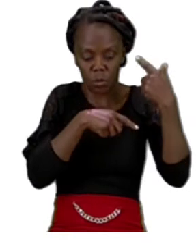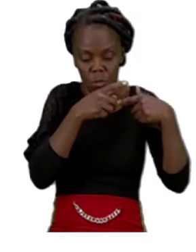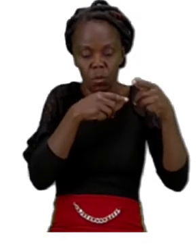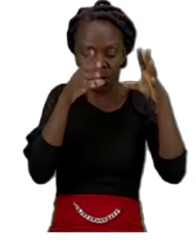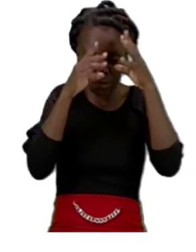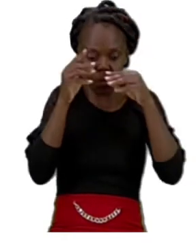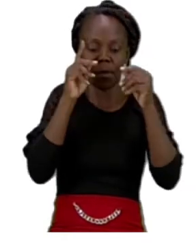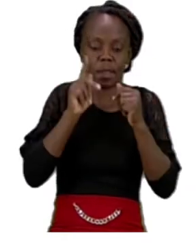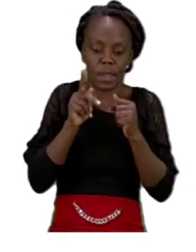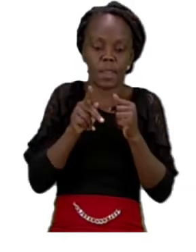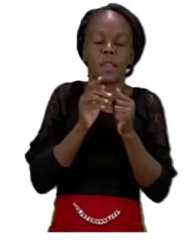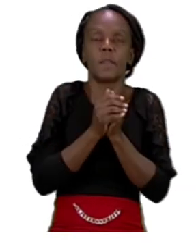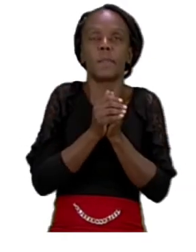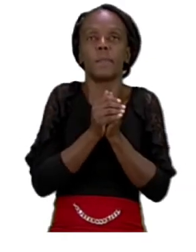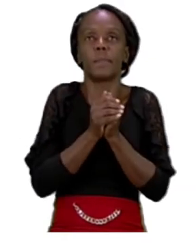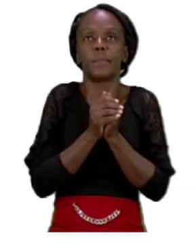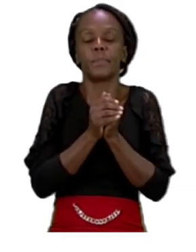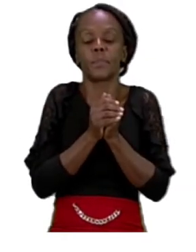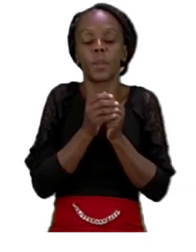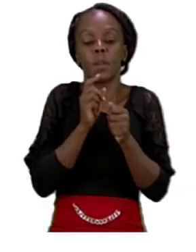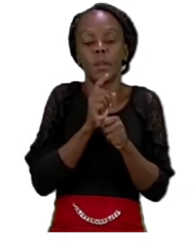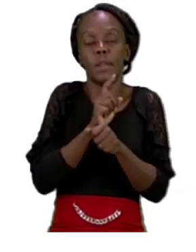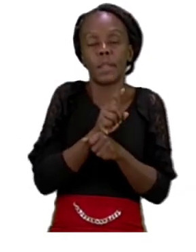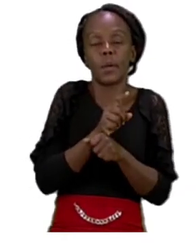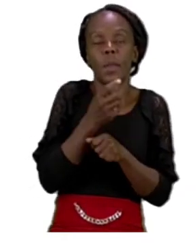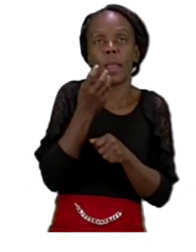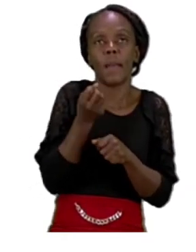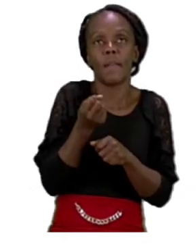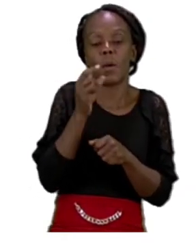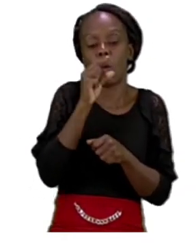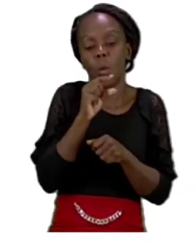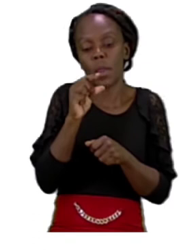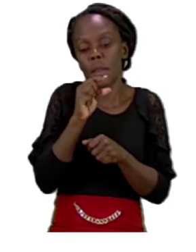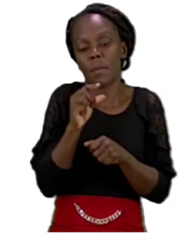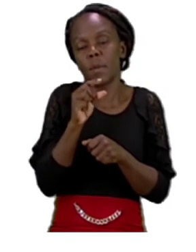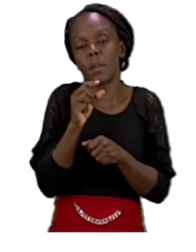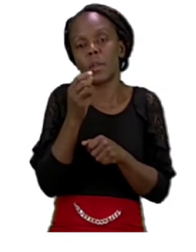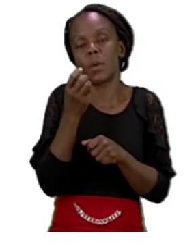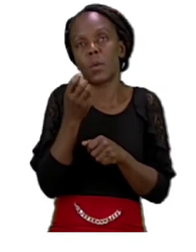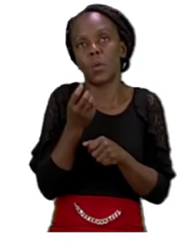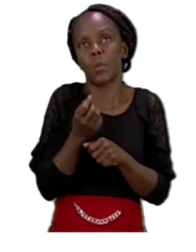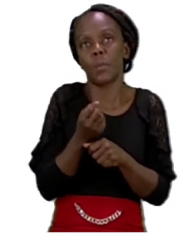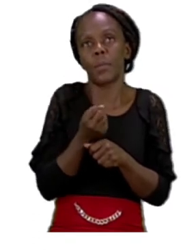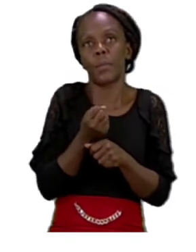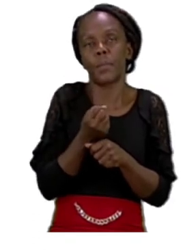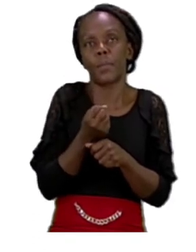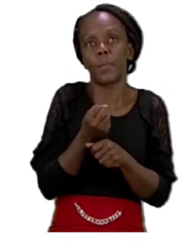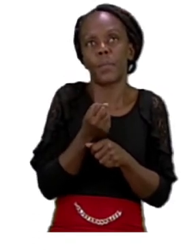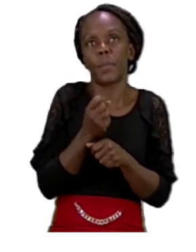loud. The first one and I want you to repeat after me is